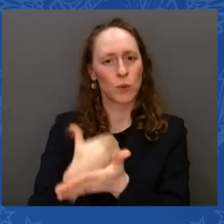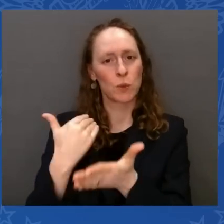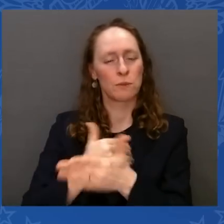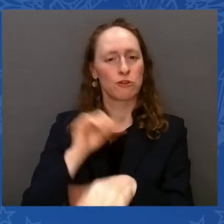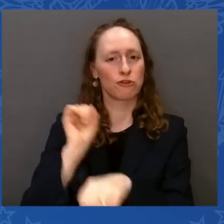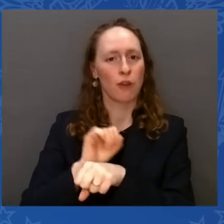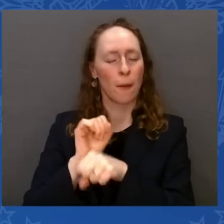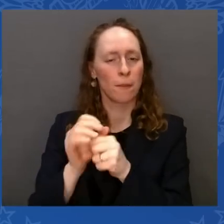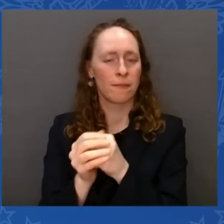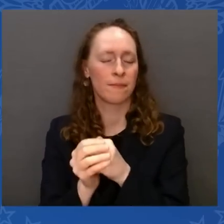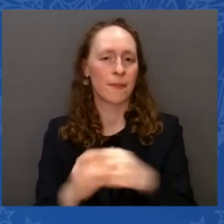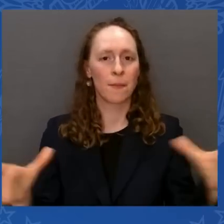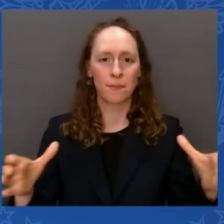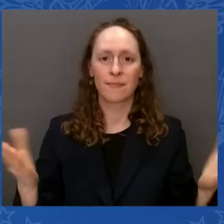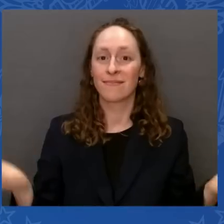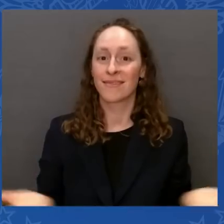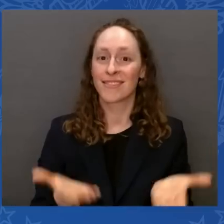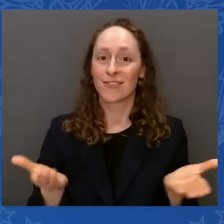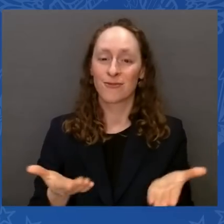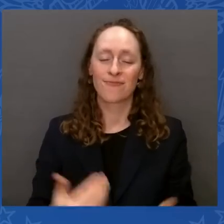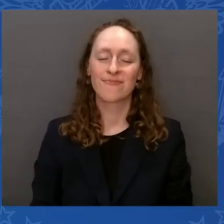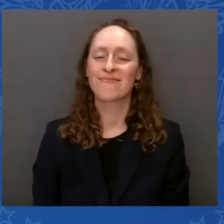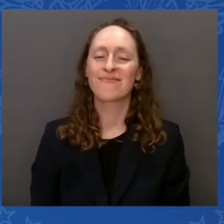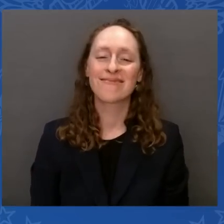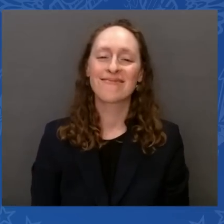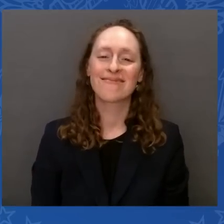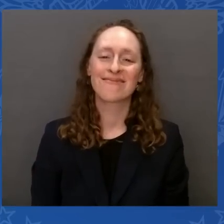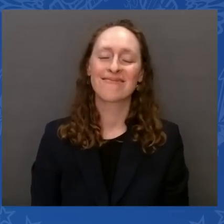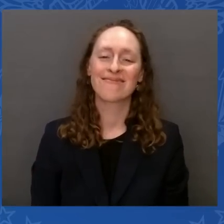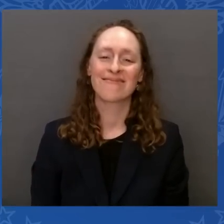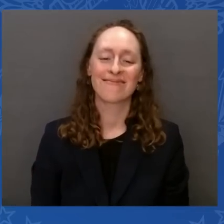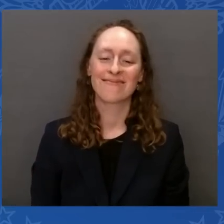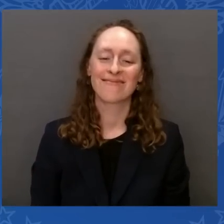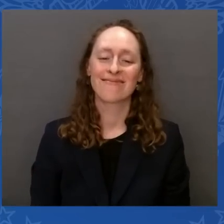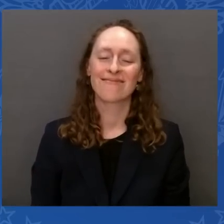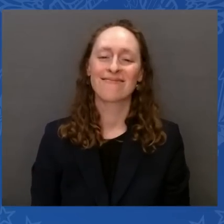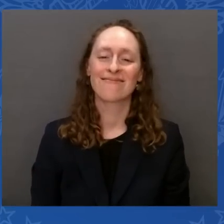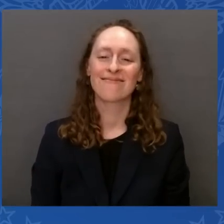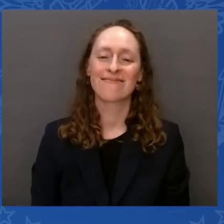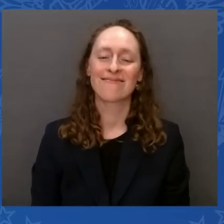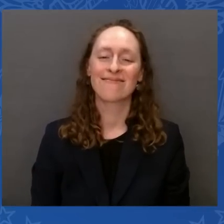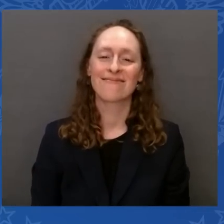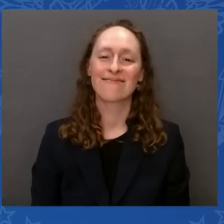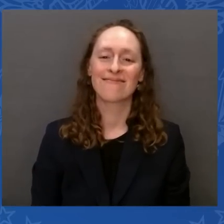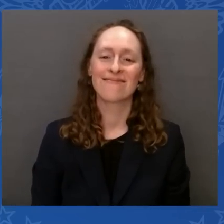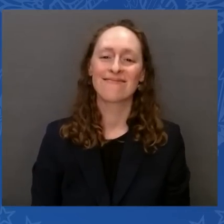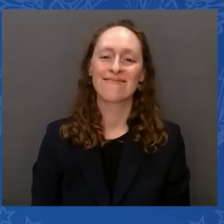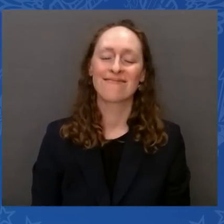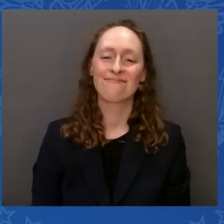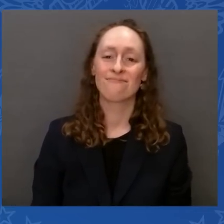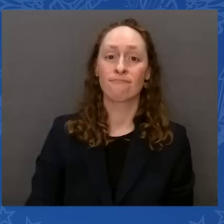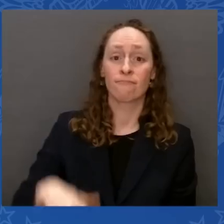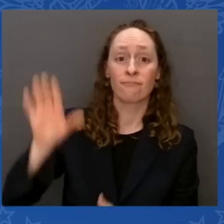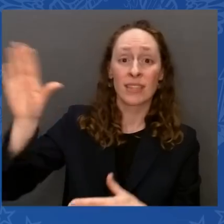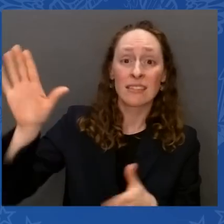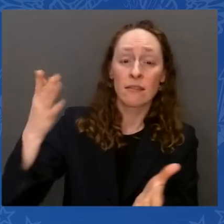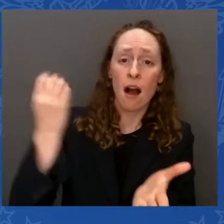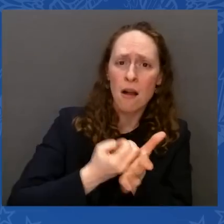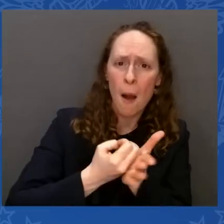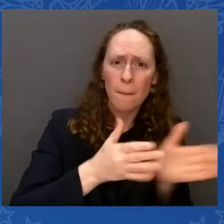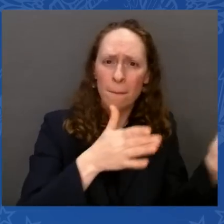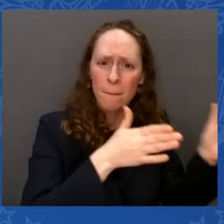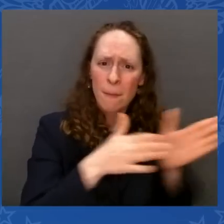The Biden economy has produced an unemployment rate that is at a 50-year low